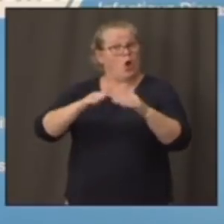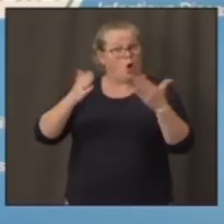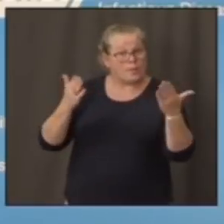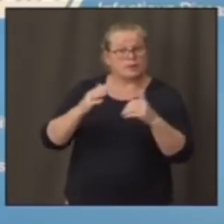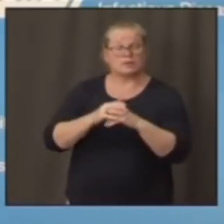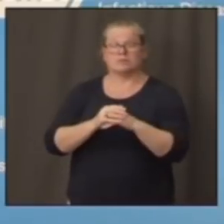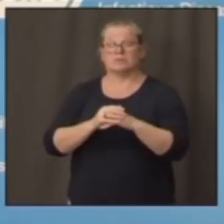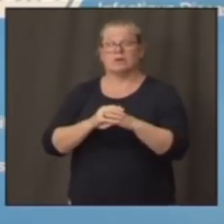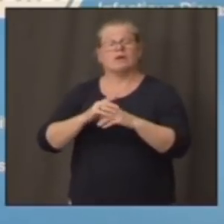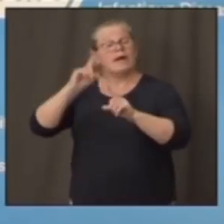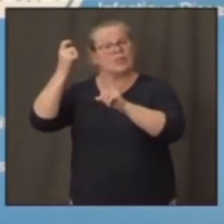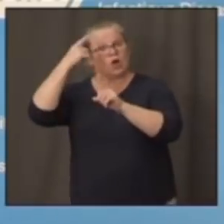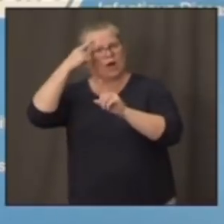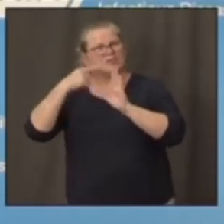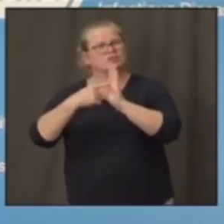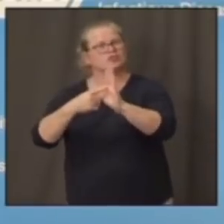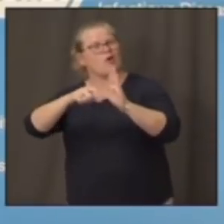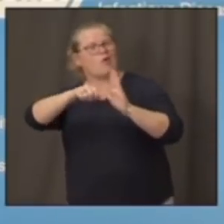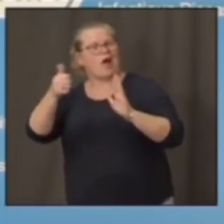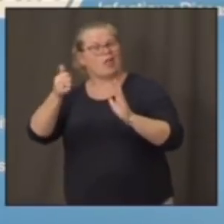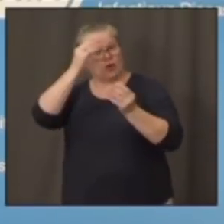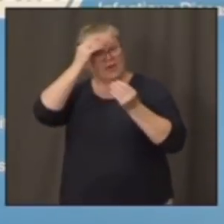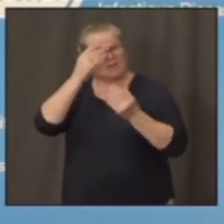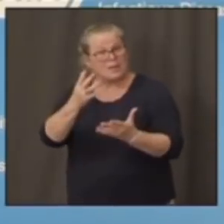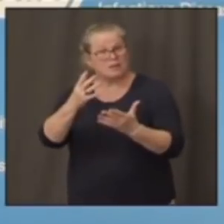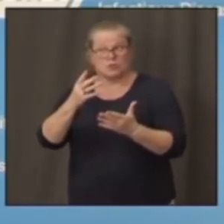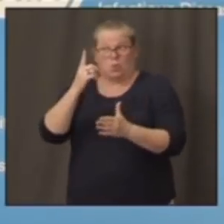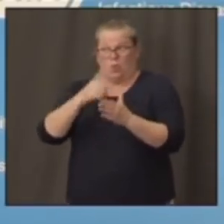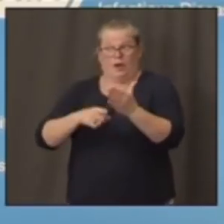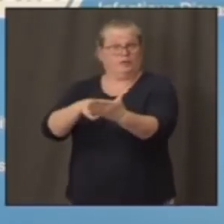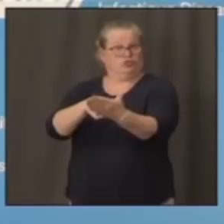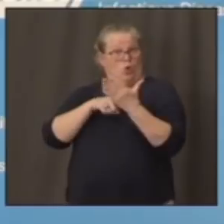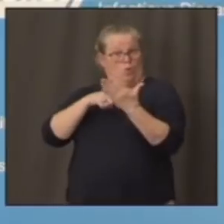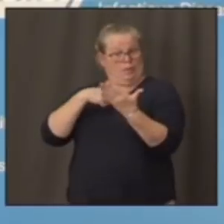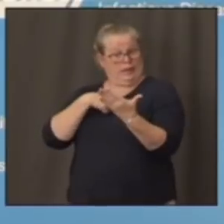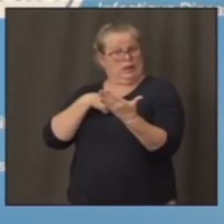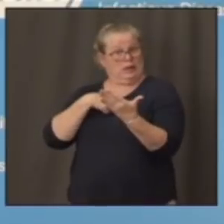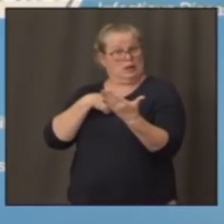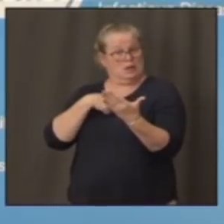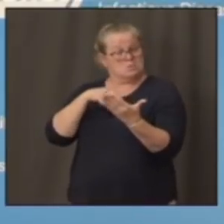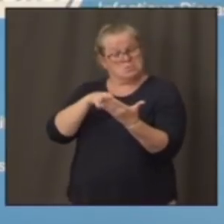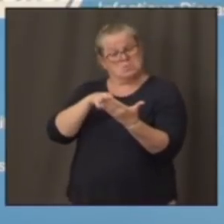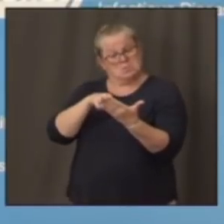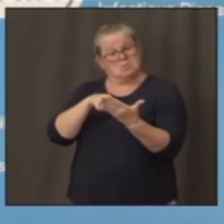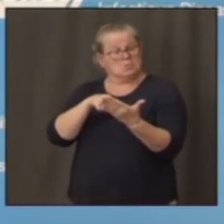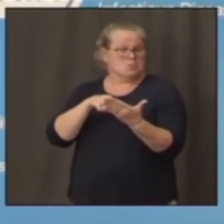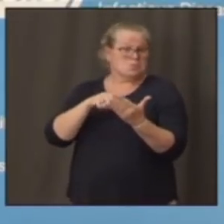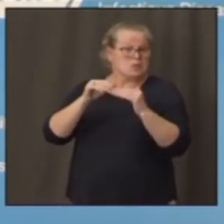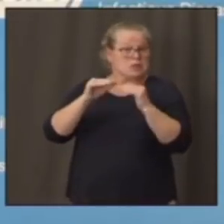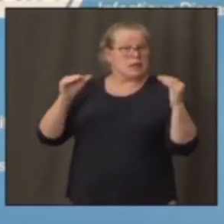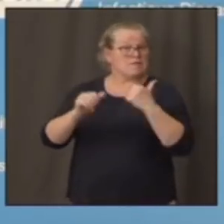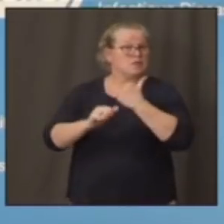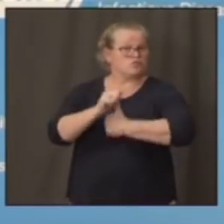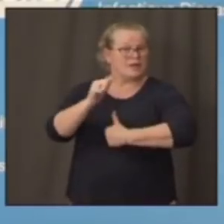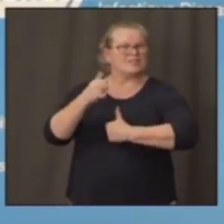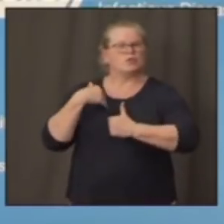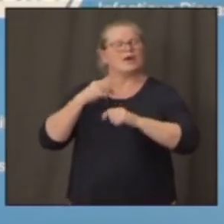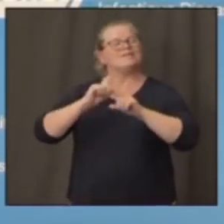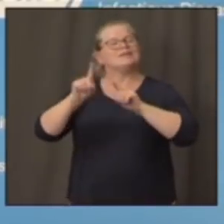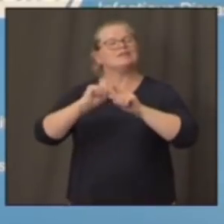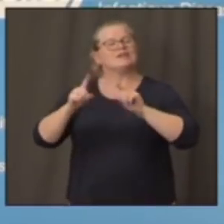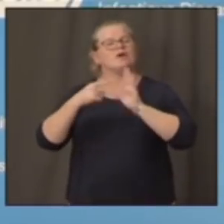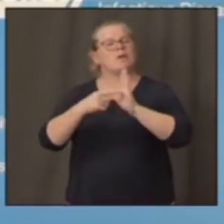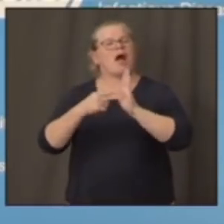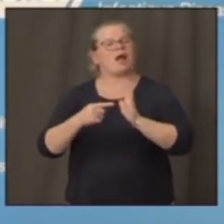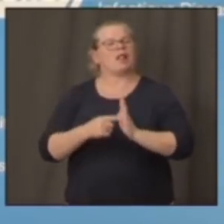at least on the material that he's shown me, that depending upon the level of risk, there are different models. The